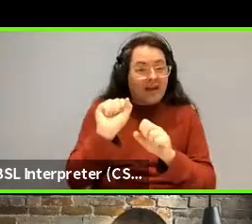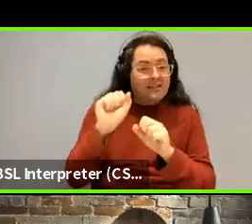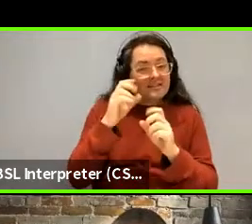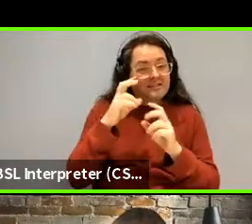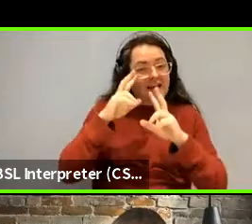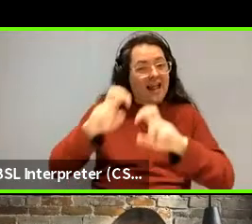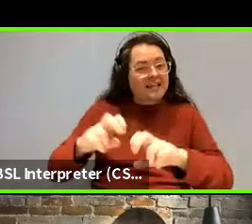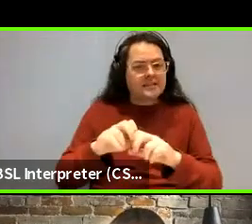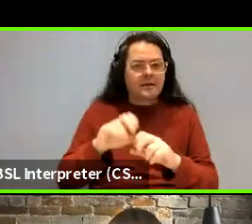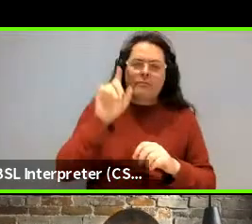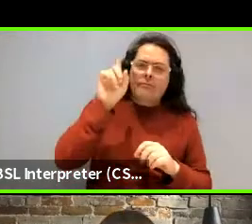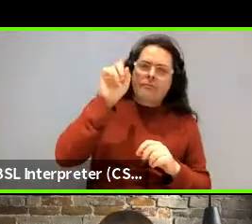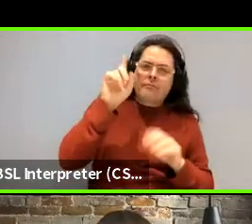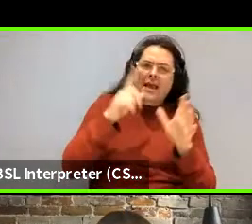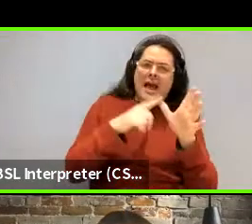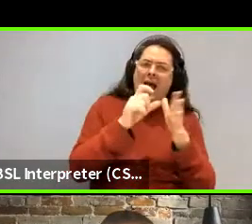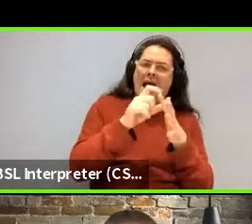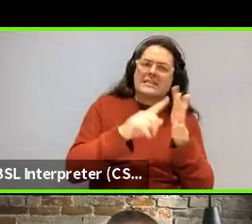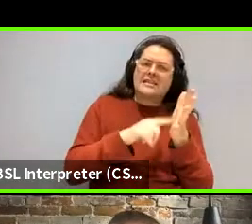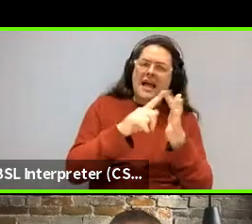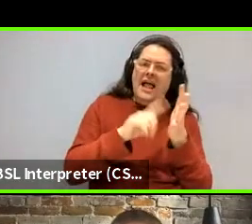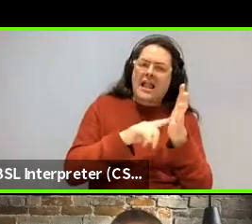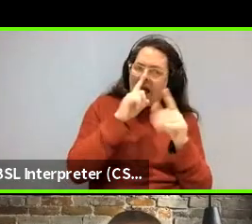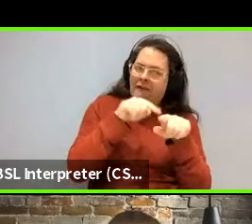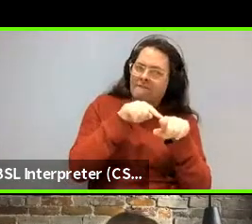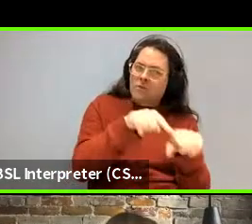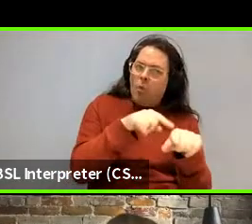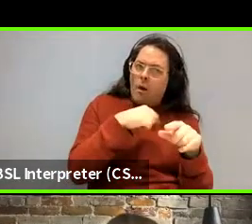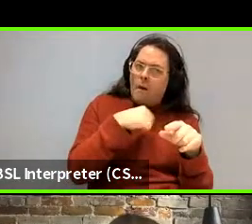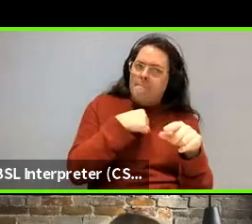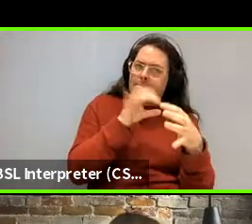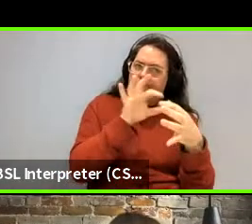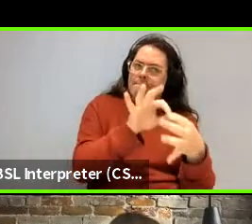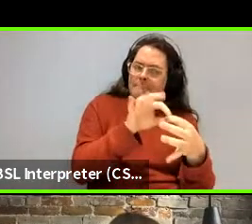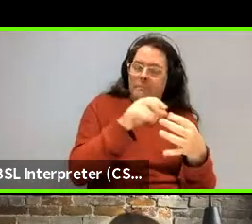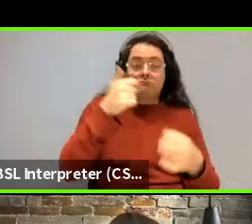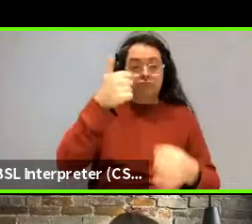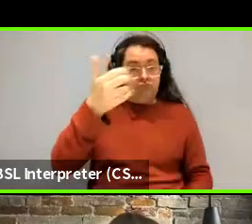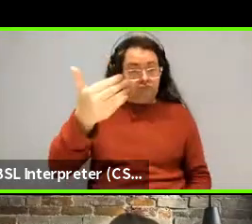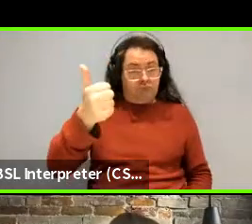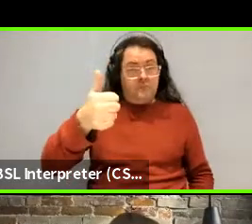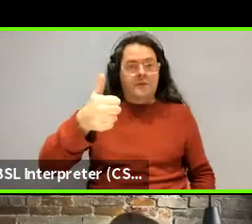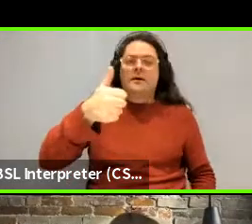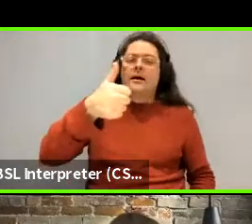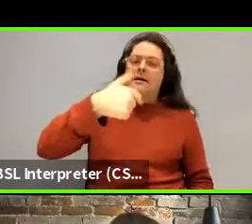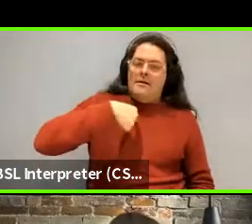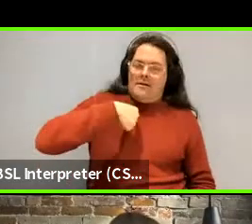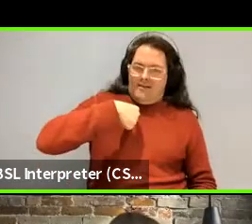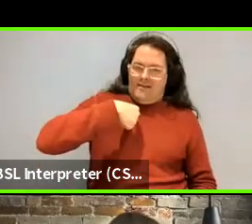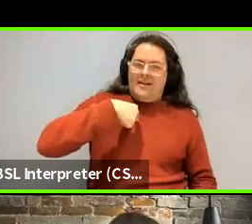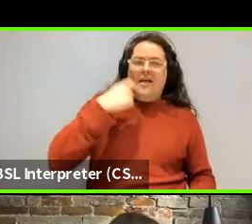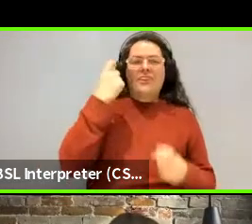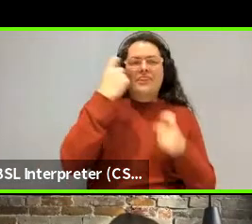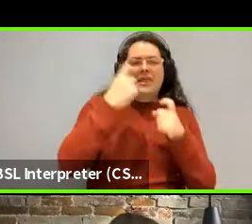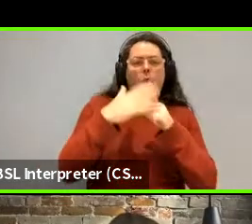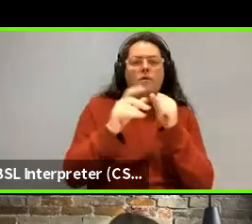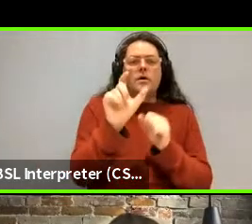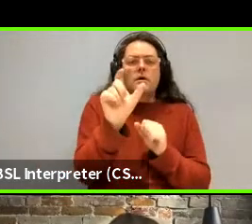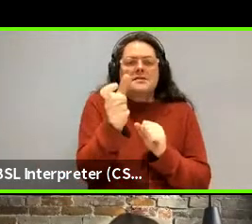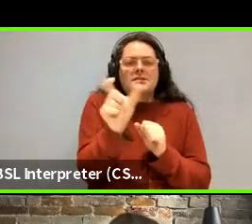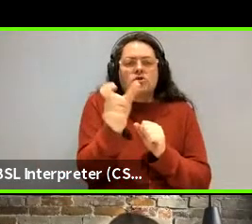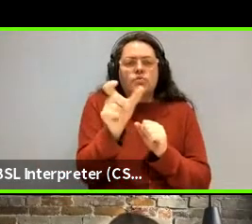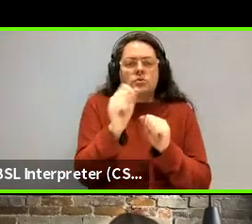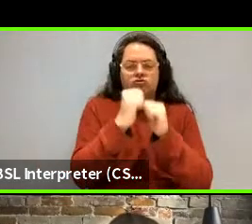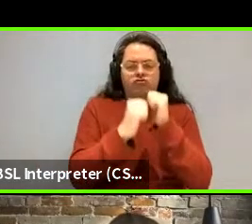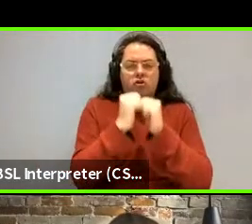Could I just follow up on this point? Um, because I think when, when you think about constituent structure, I